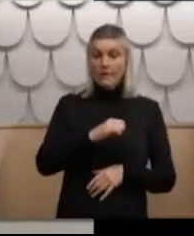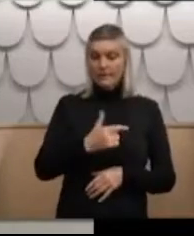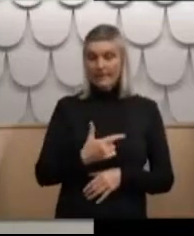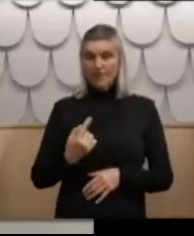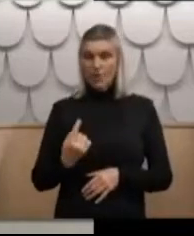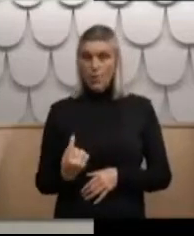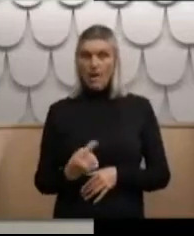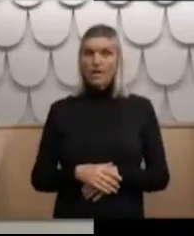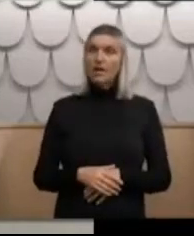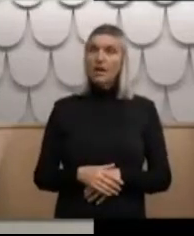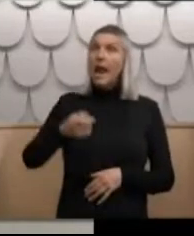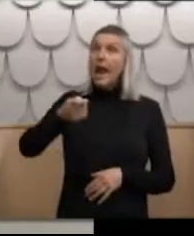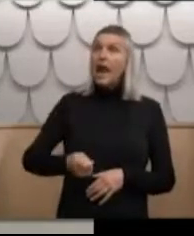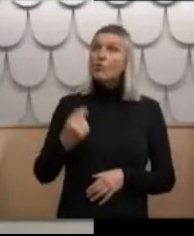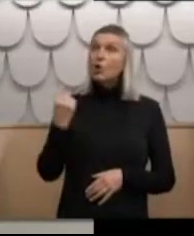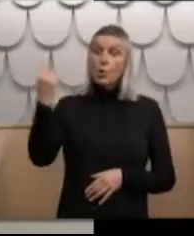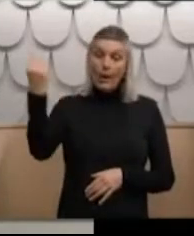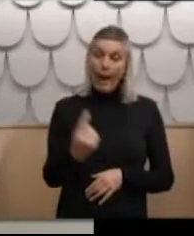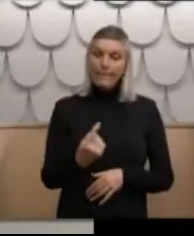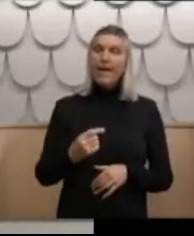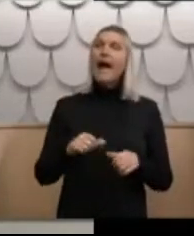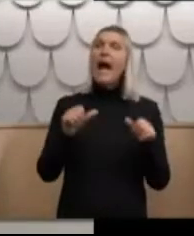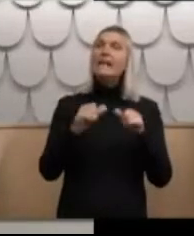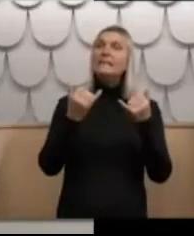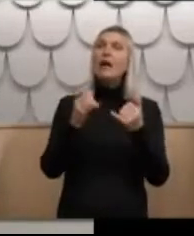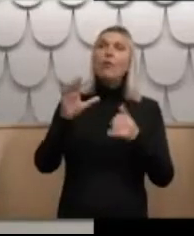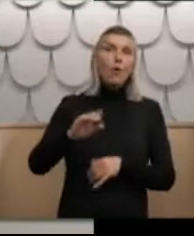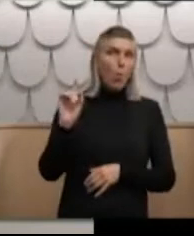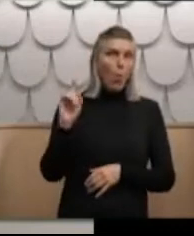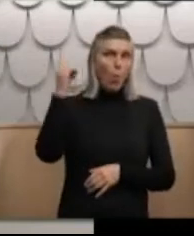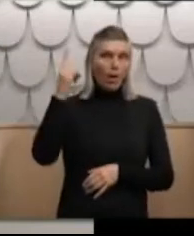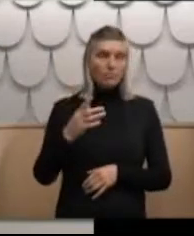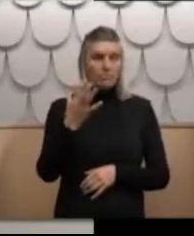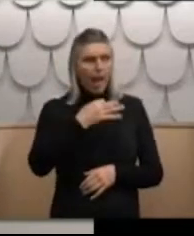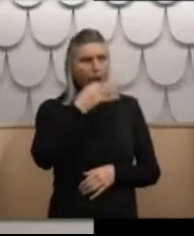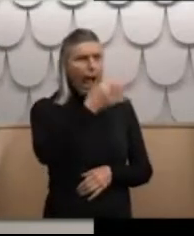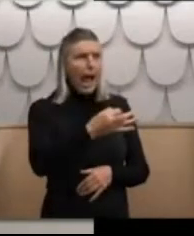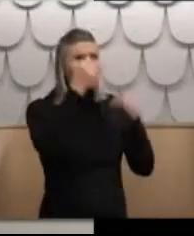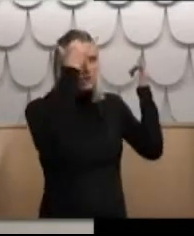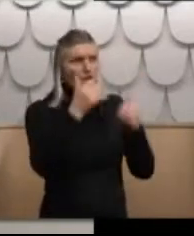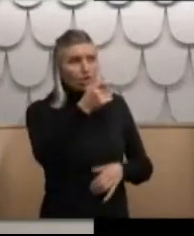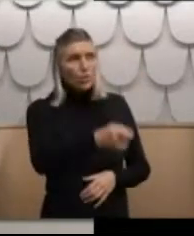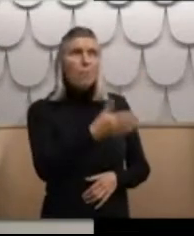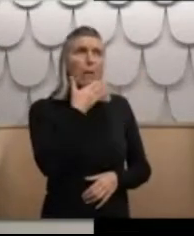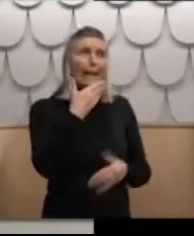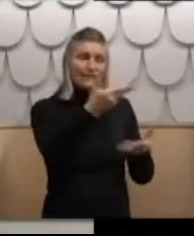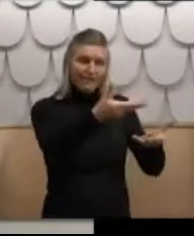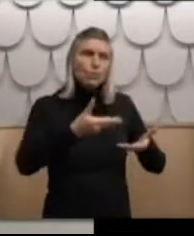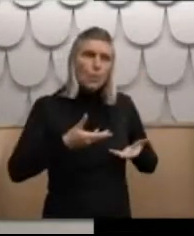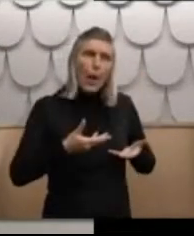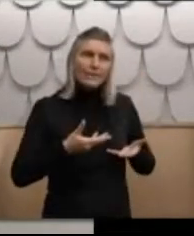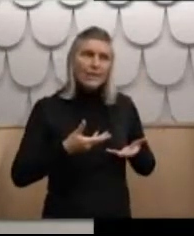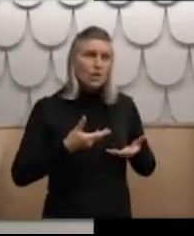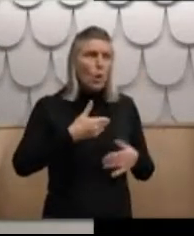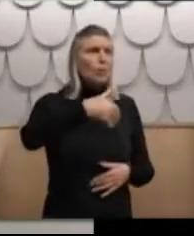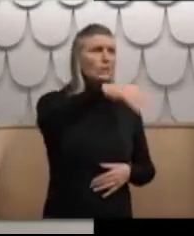hearing, my auntie and uncle came down from Auckland to ask the court to put me in their care rather than sending me off to a boys'